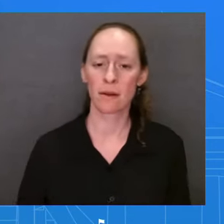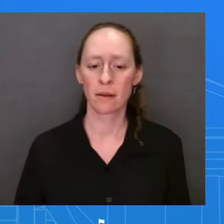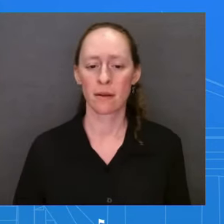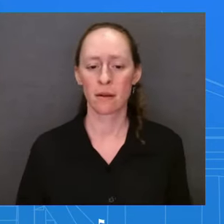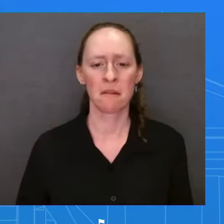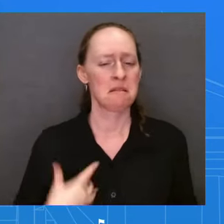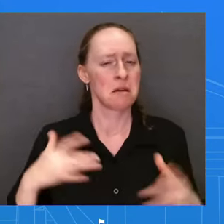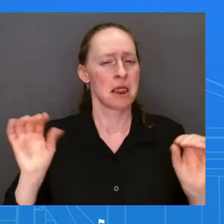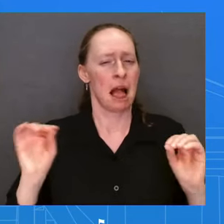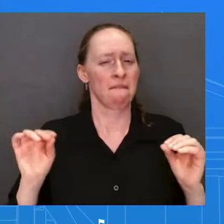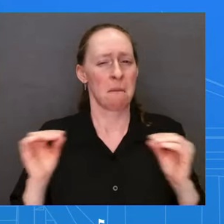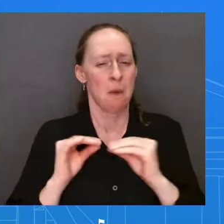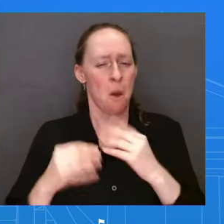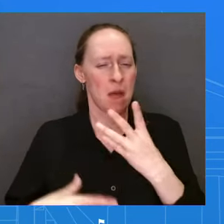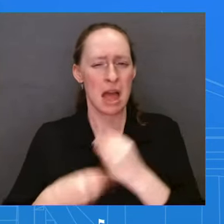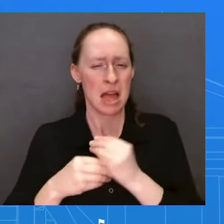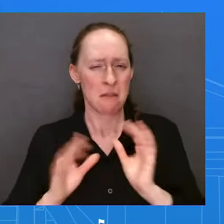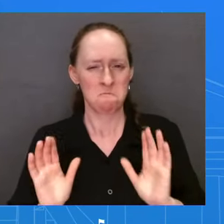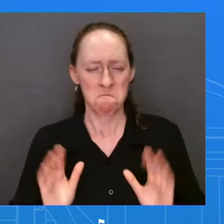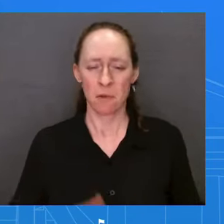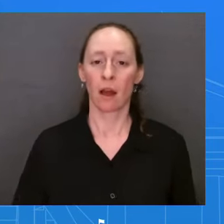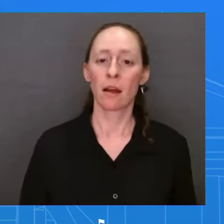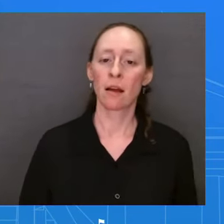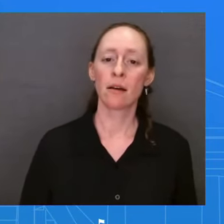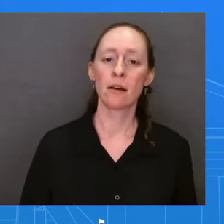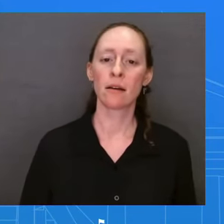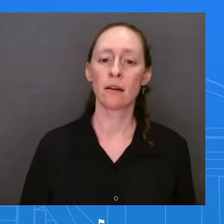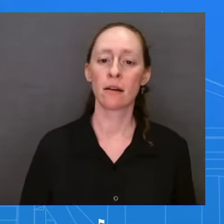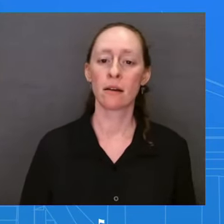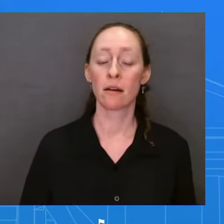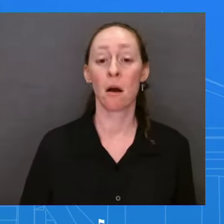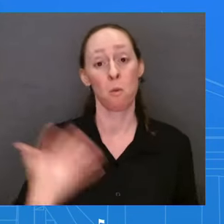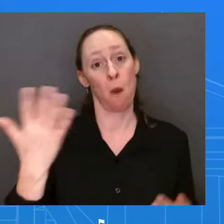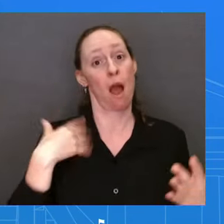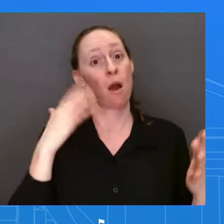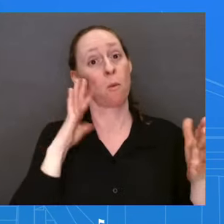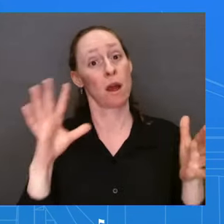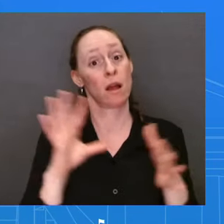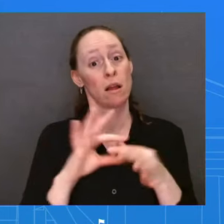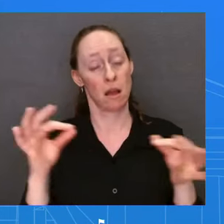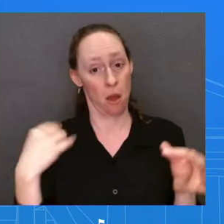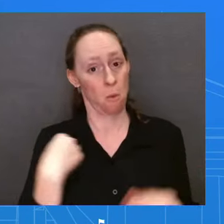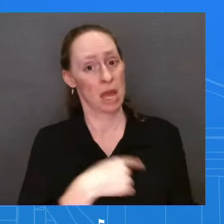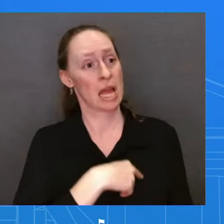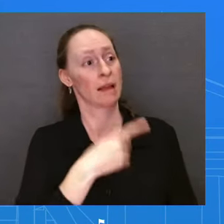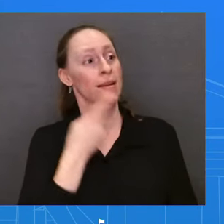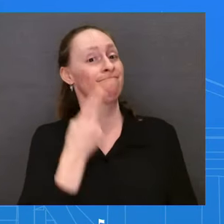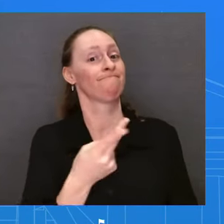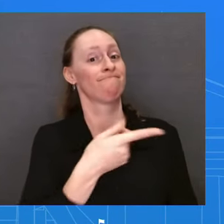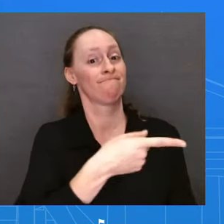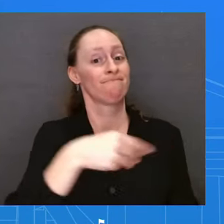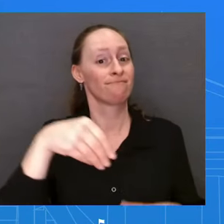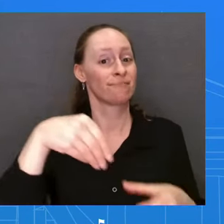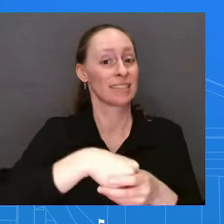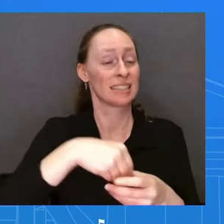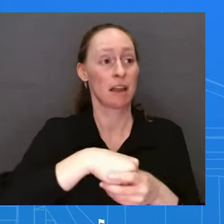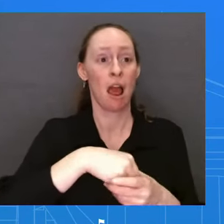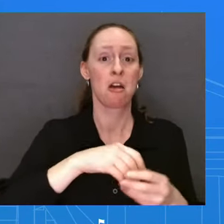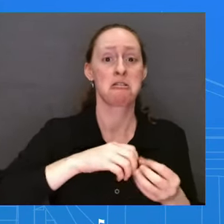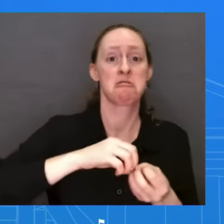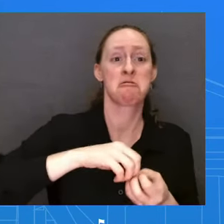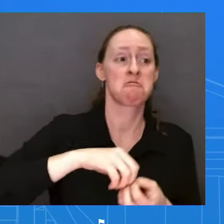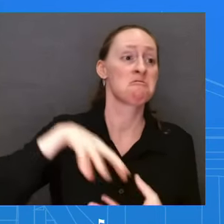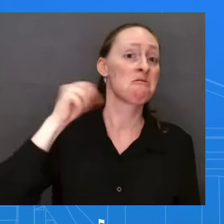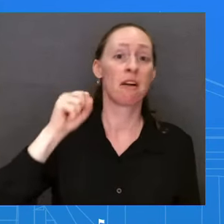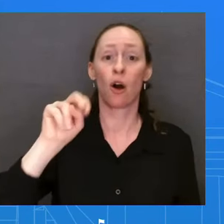rhetoric around nuclear weapons is, you know, from the we've seen coming from the Russians is highly irresponsible. And that said, we've seen no change,